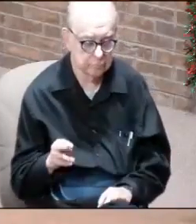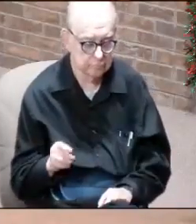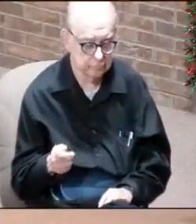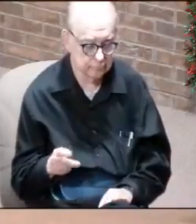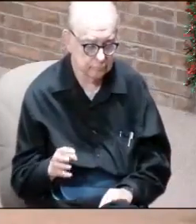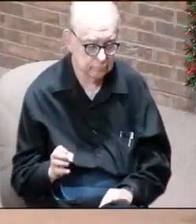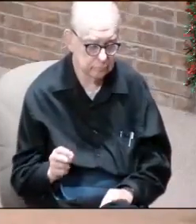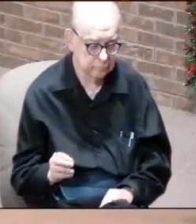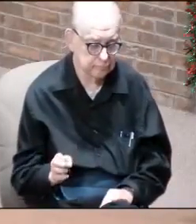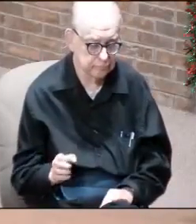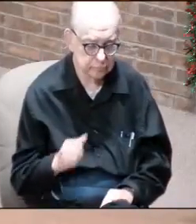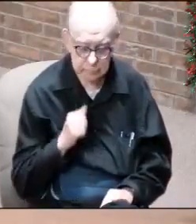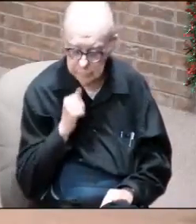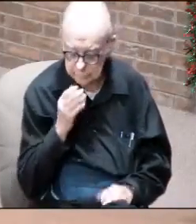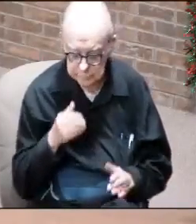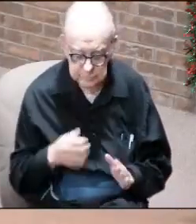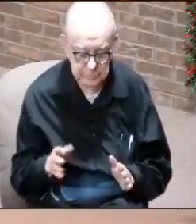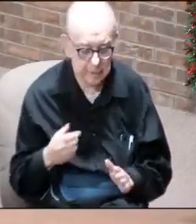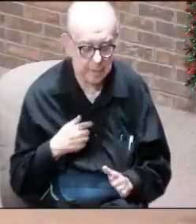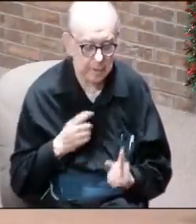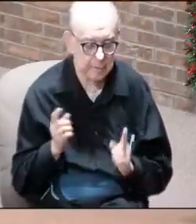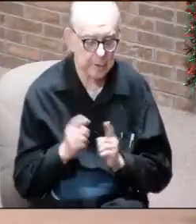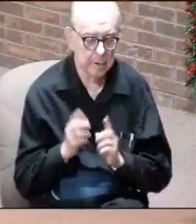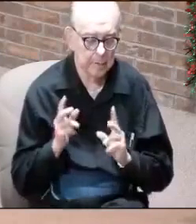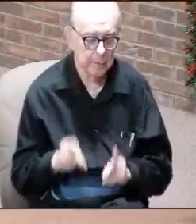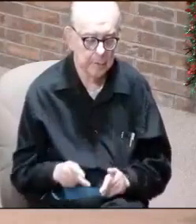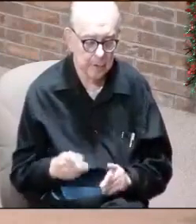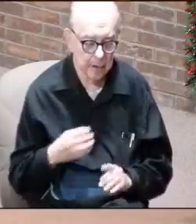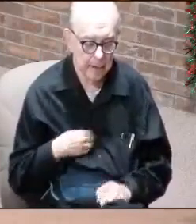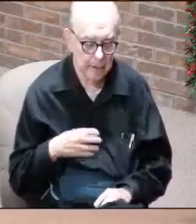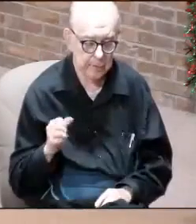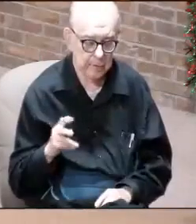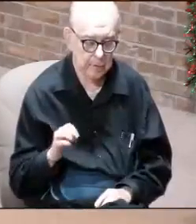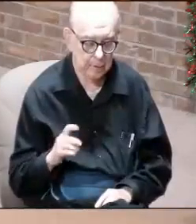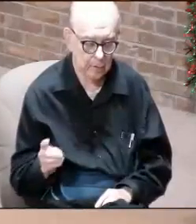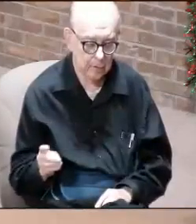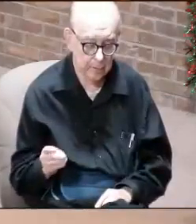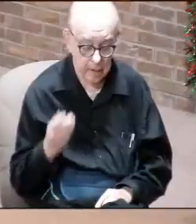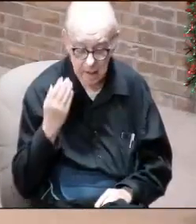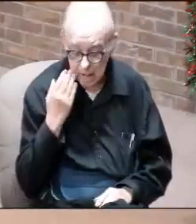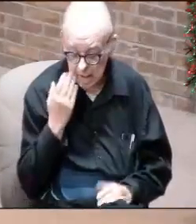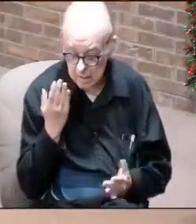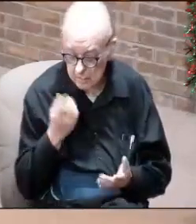Please don't let me run into somebody that's got COVID because I don't know what's going to happen if I get it.